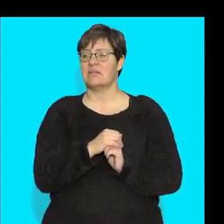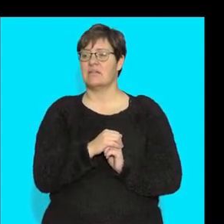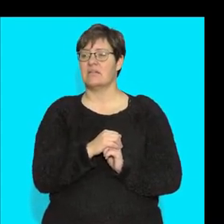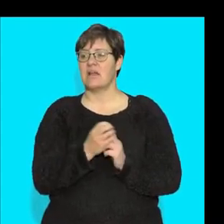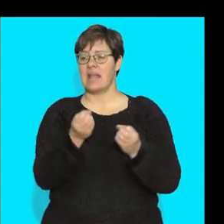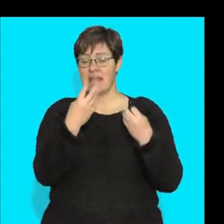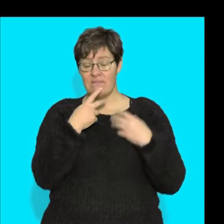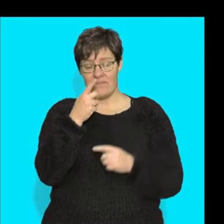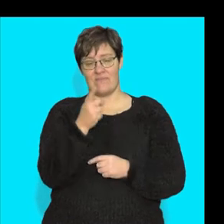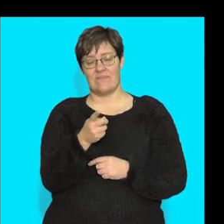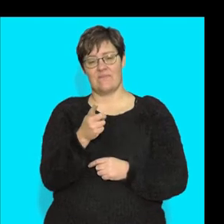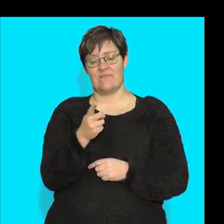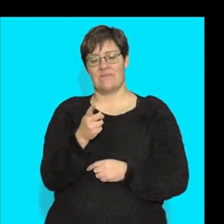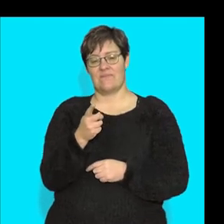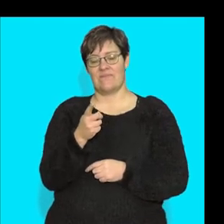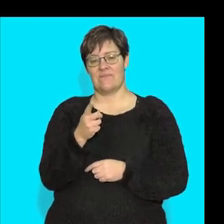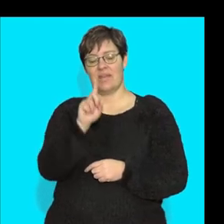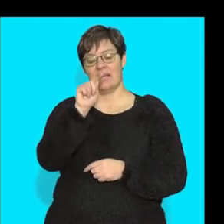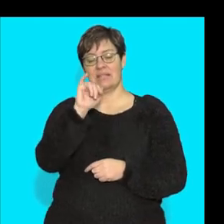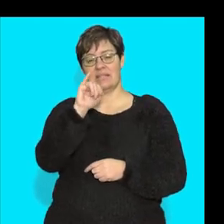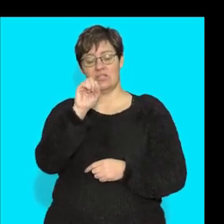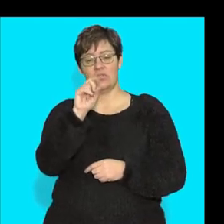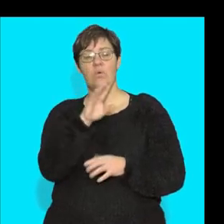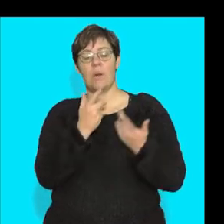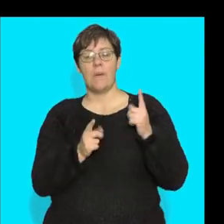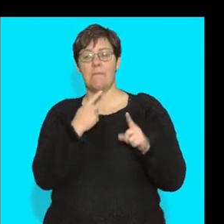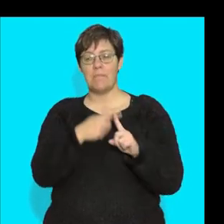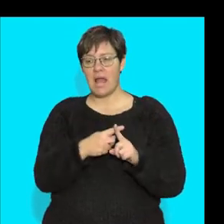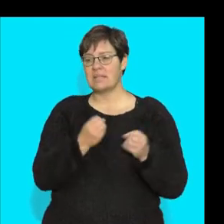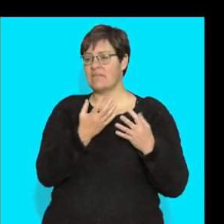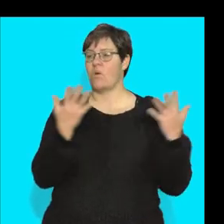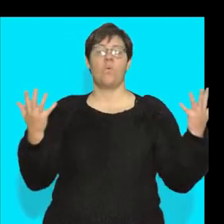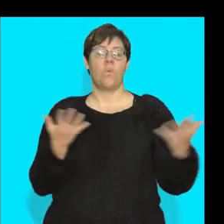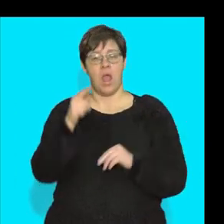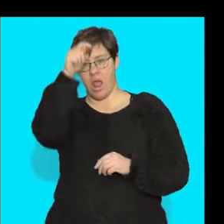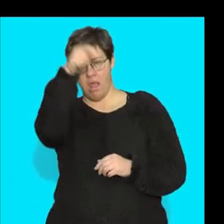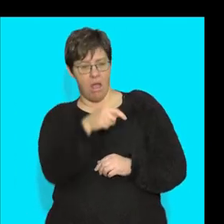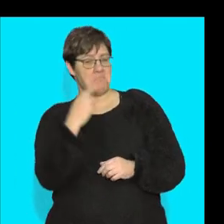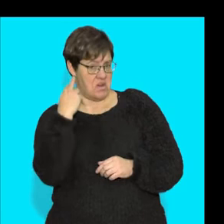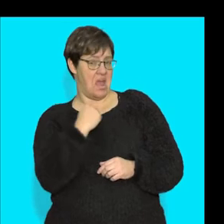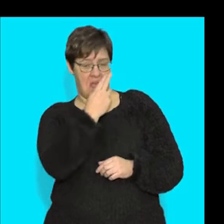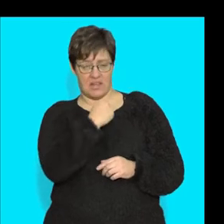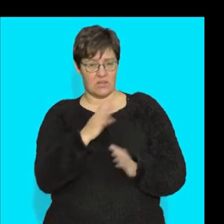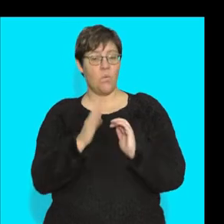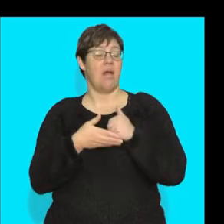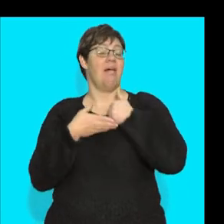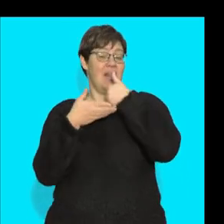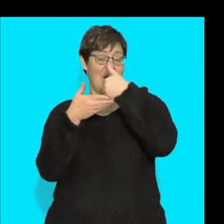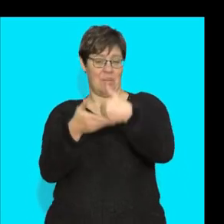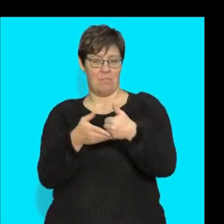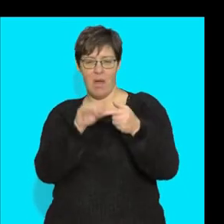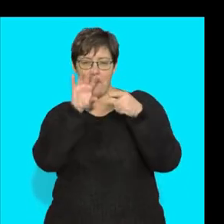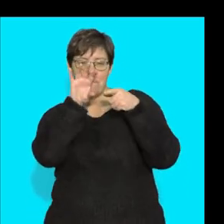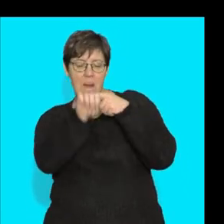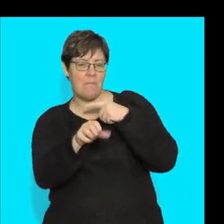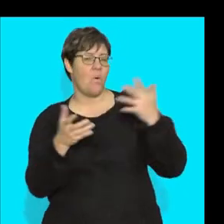give you the tissue and they give you the location. That is really nice. They are helping you,